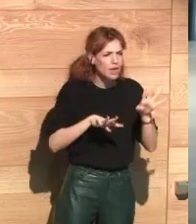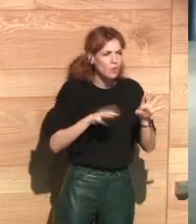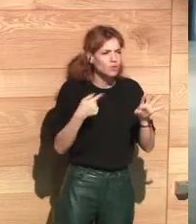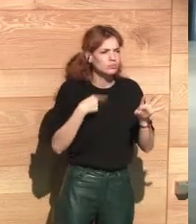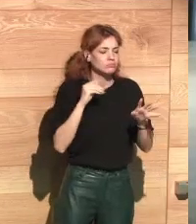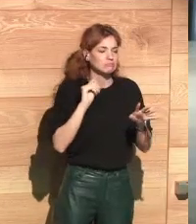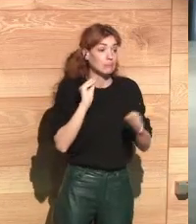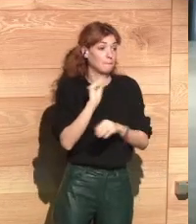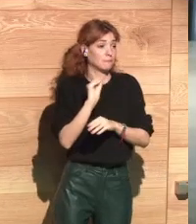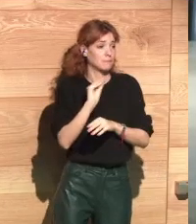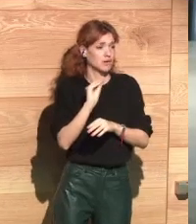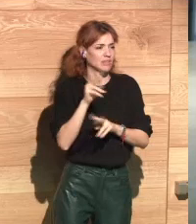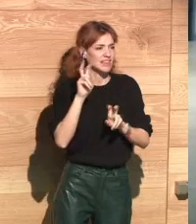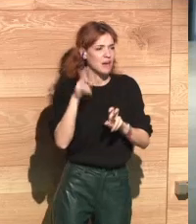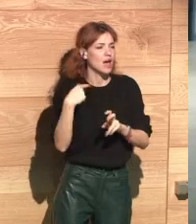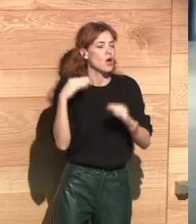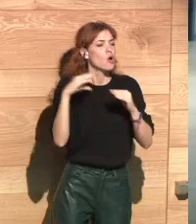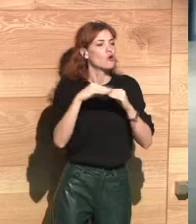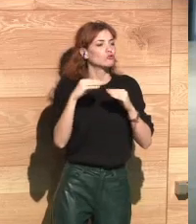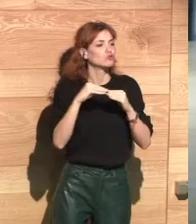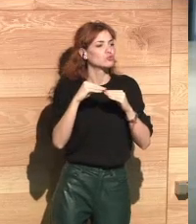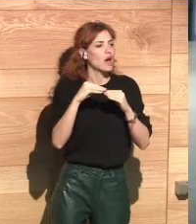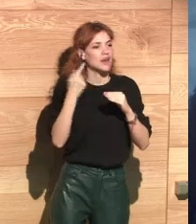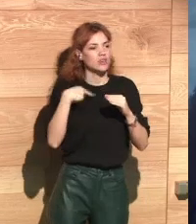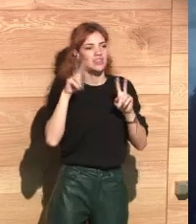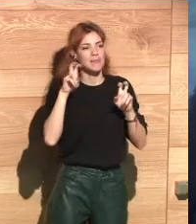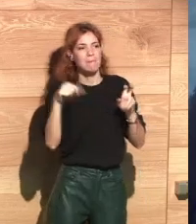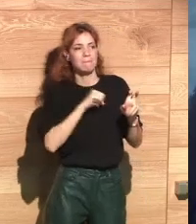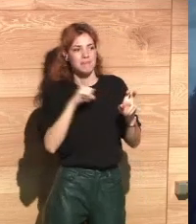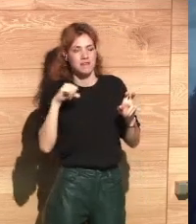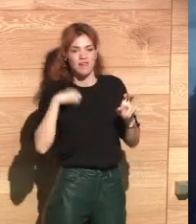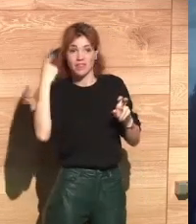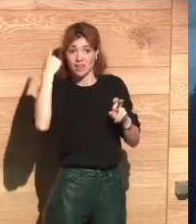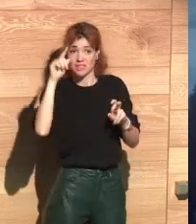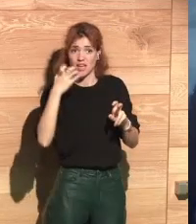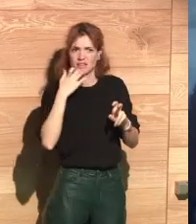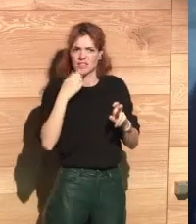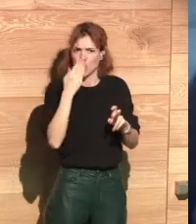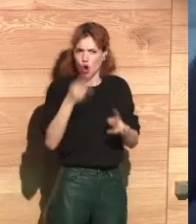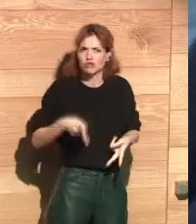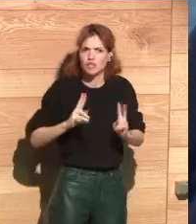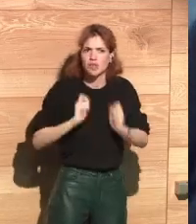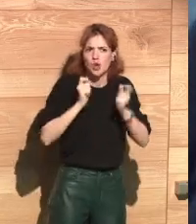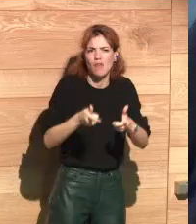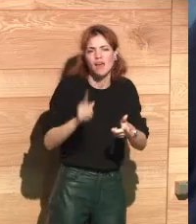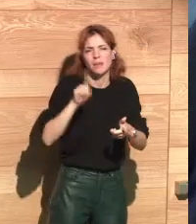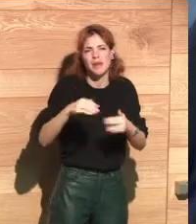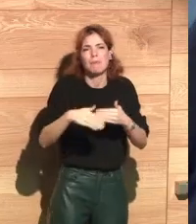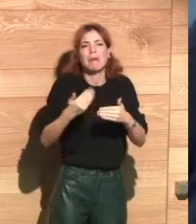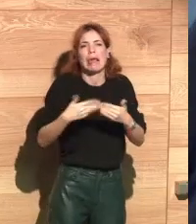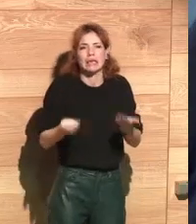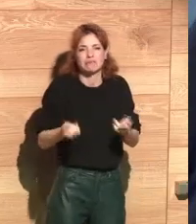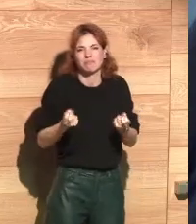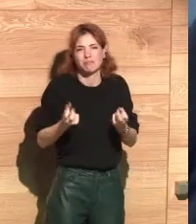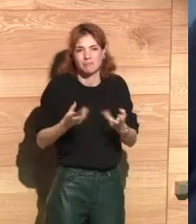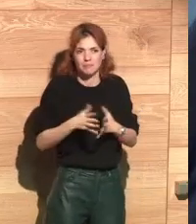raising a lot of interest among the audience. They wonder if the user knows what is going on in terms of